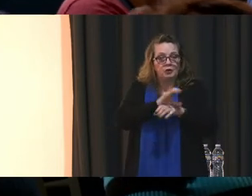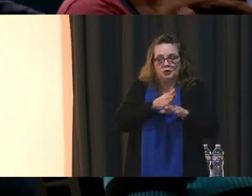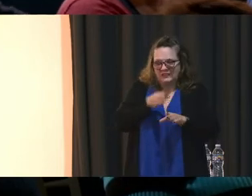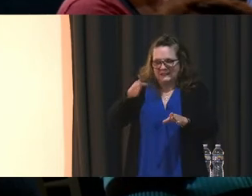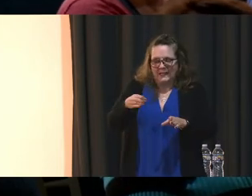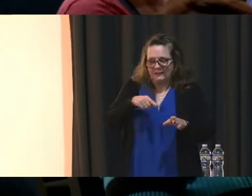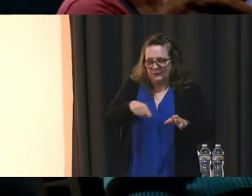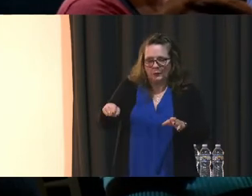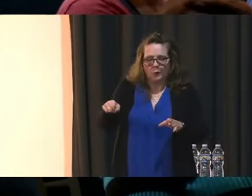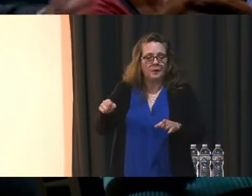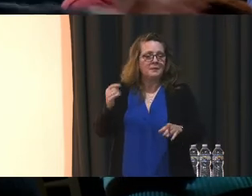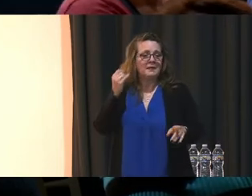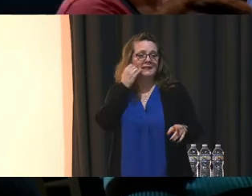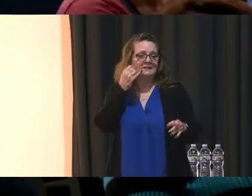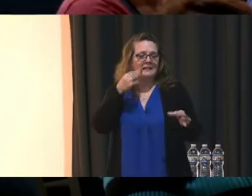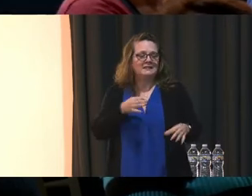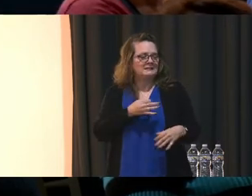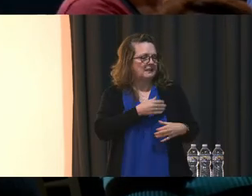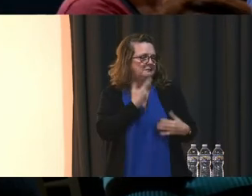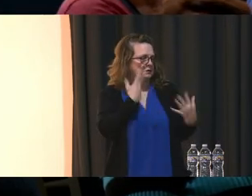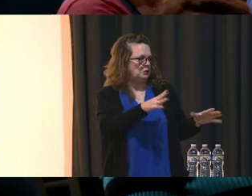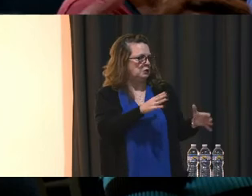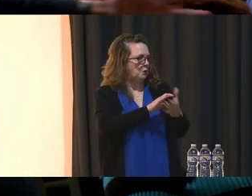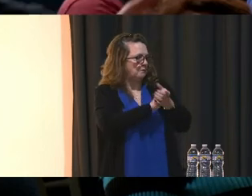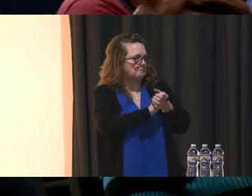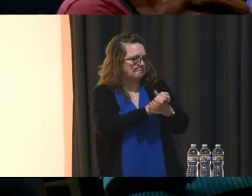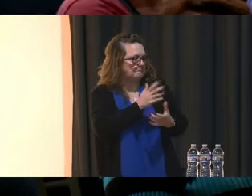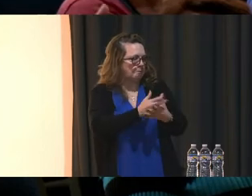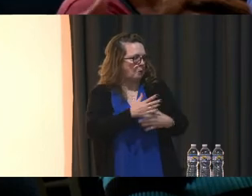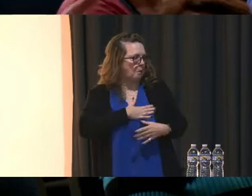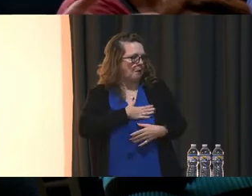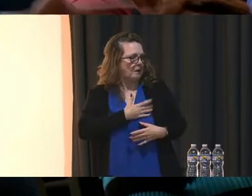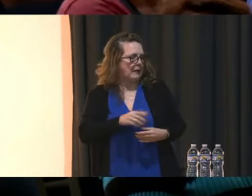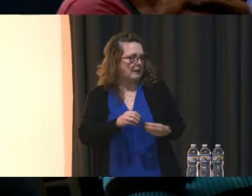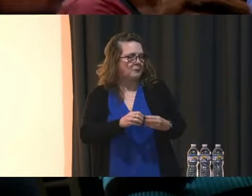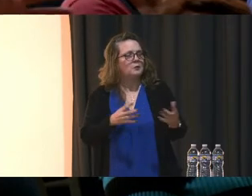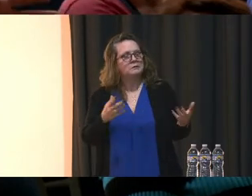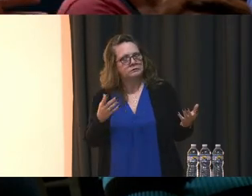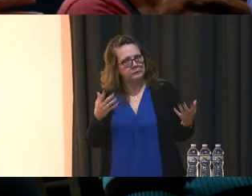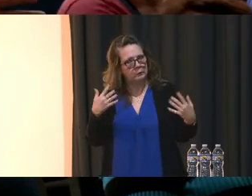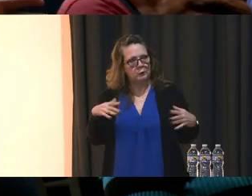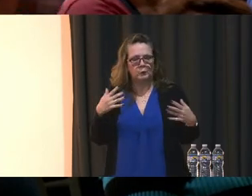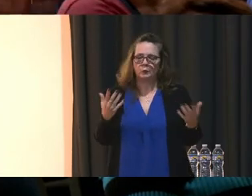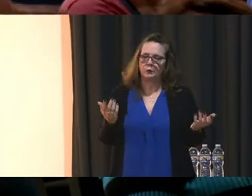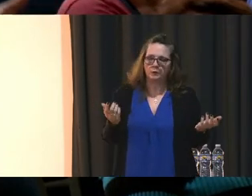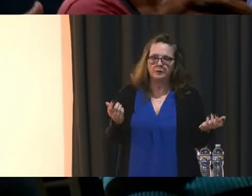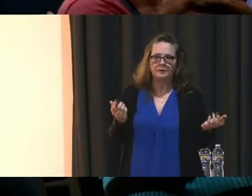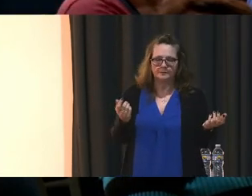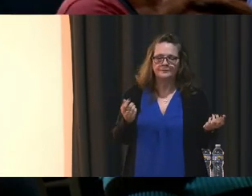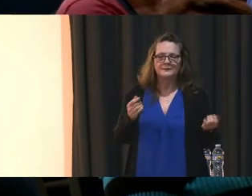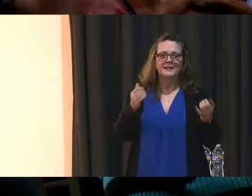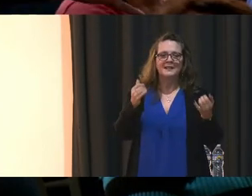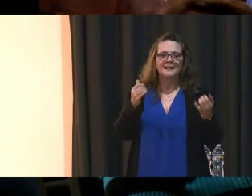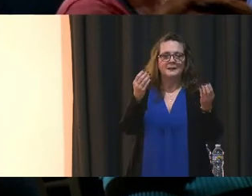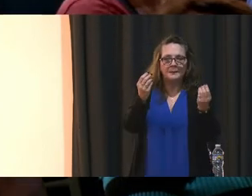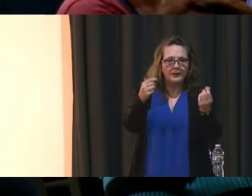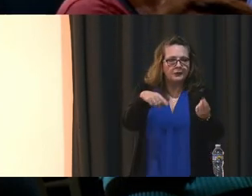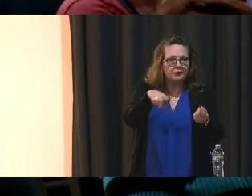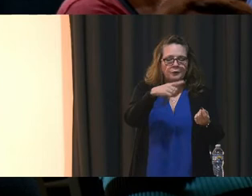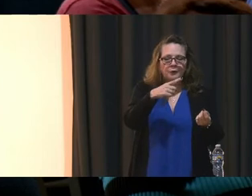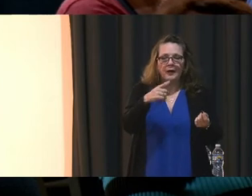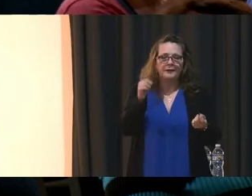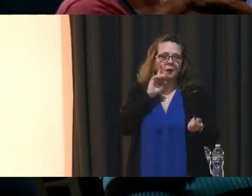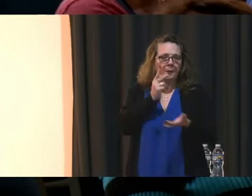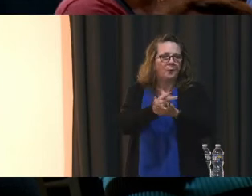their parking, the staff has no parking. The then is to close the playground and the kids won't have anywhere to